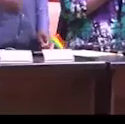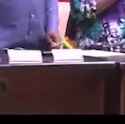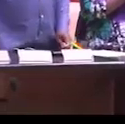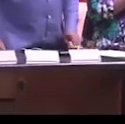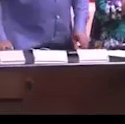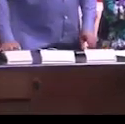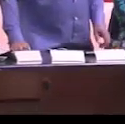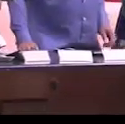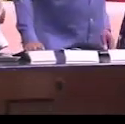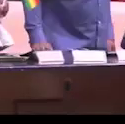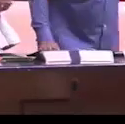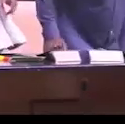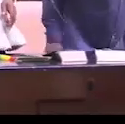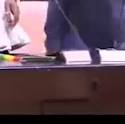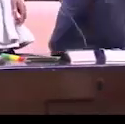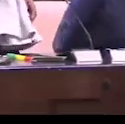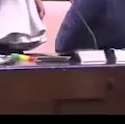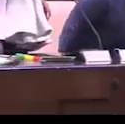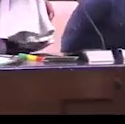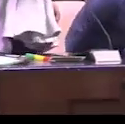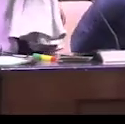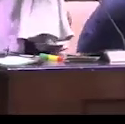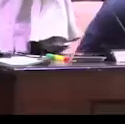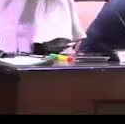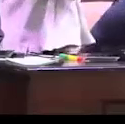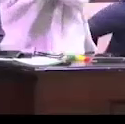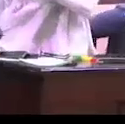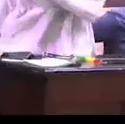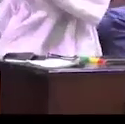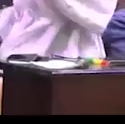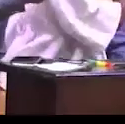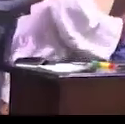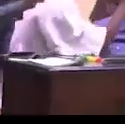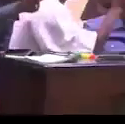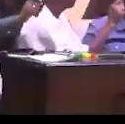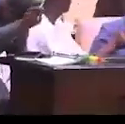Thank you so much. Please resume your seats.